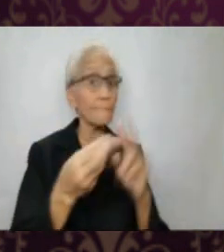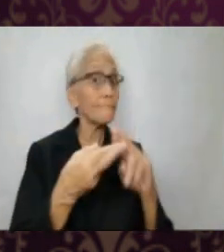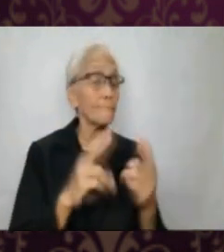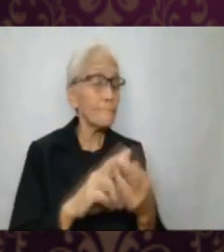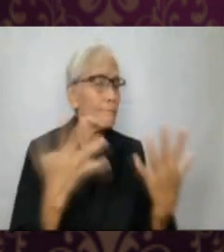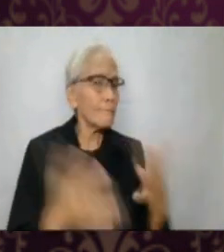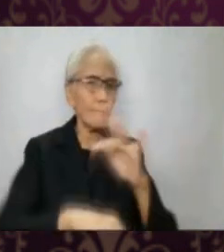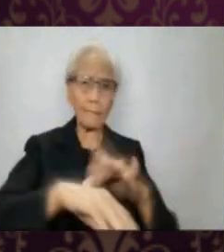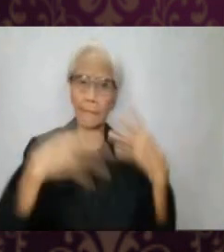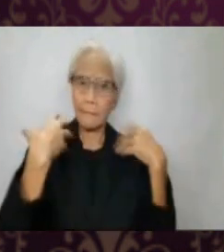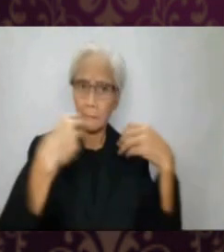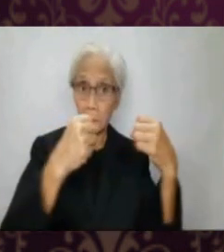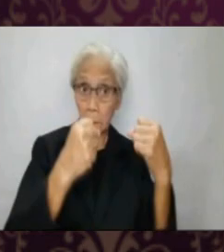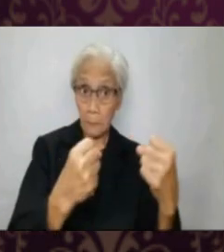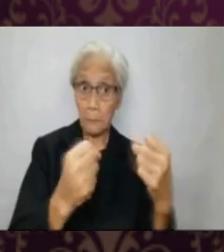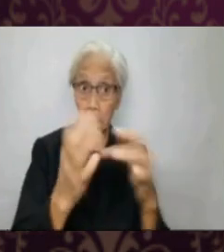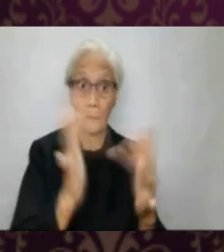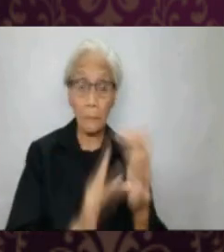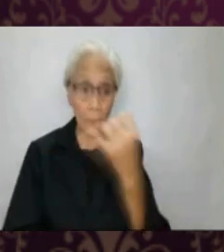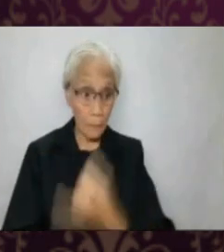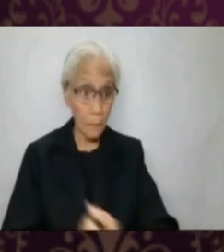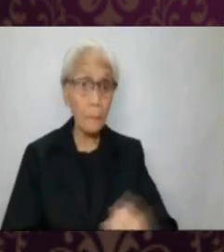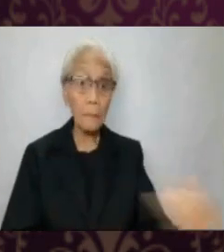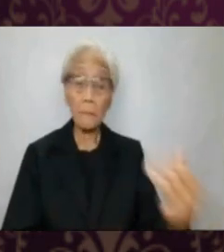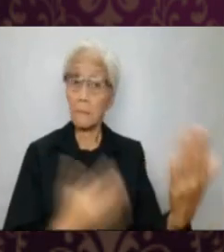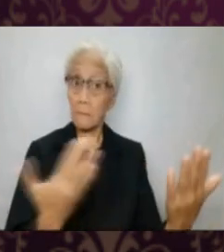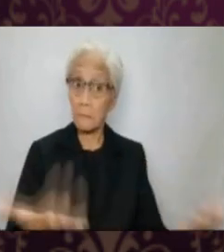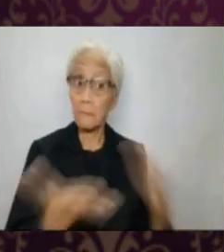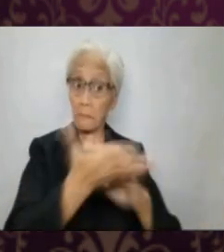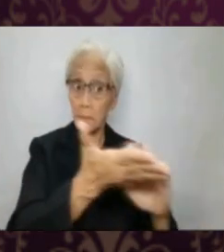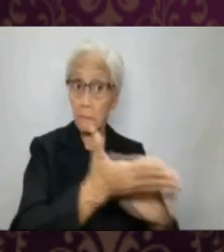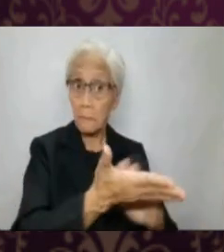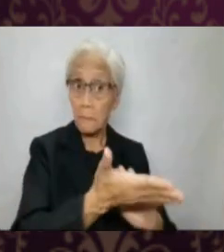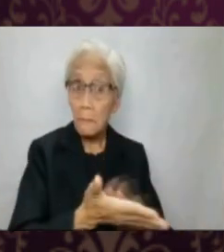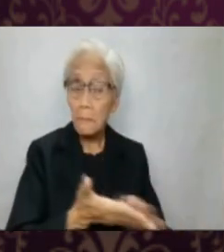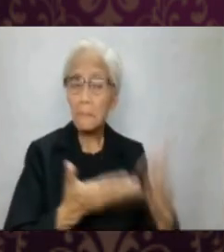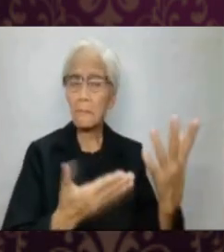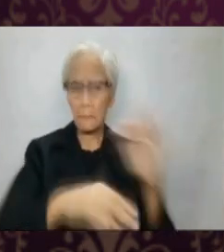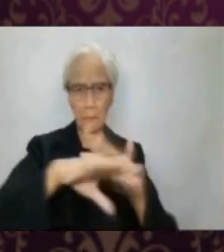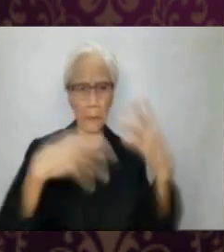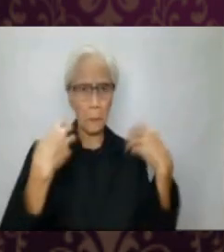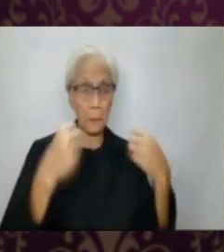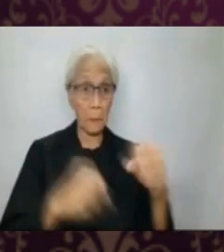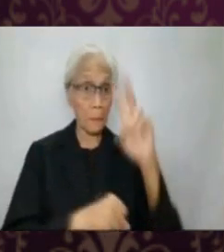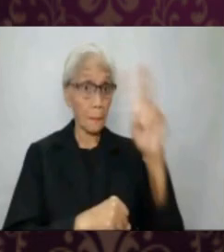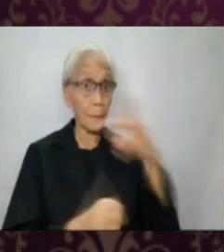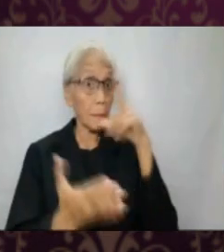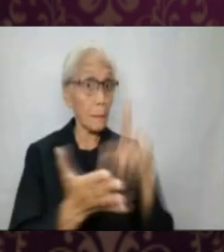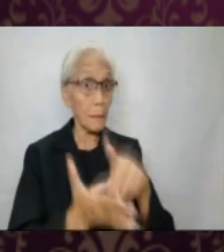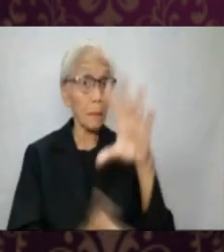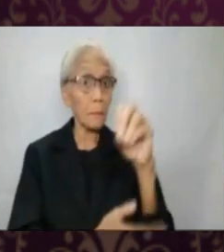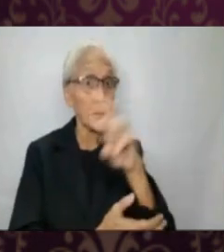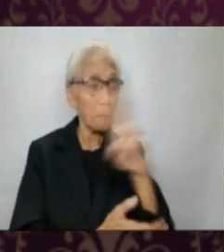This is about relationships and healing. Jesus invites us to be instruments of forgiveness and healing.